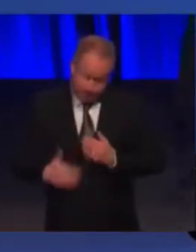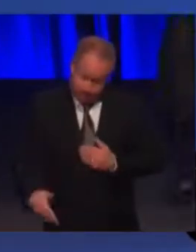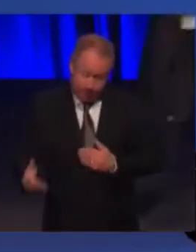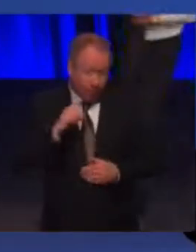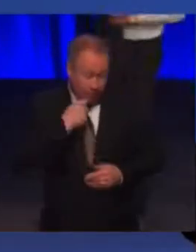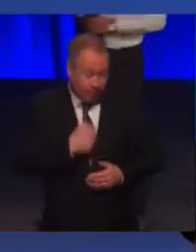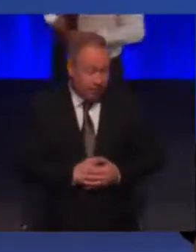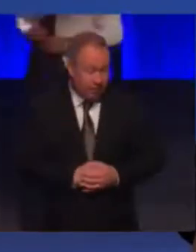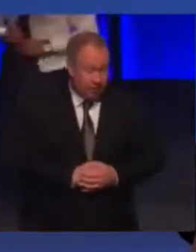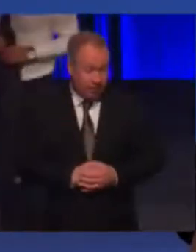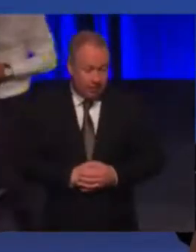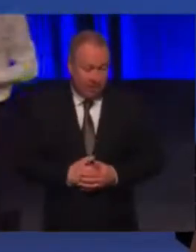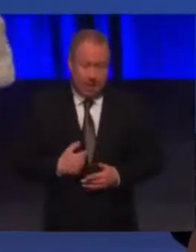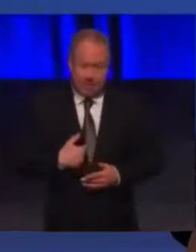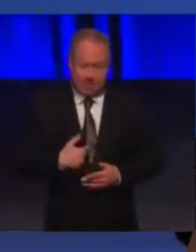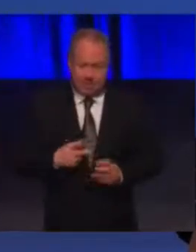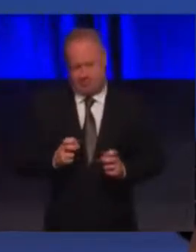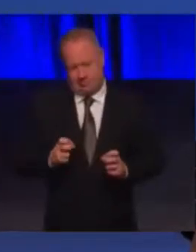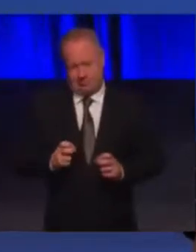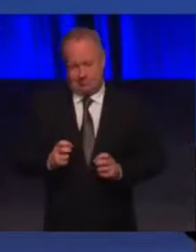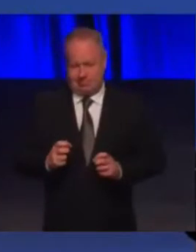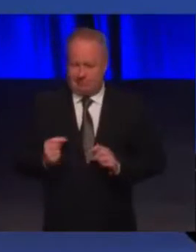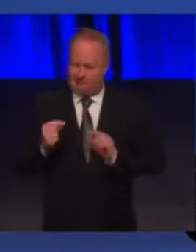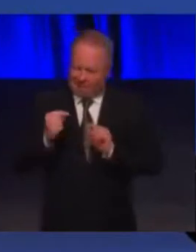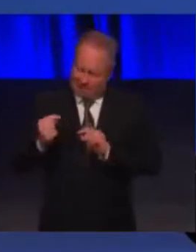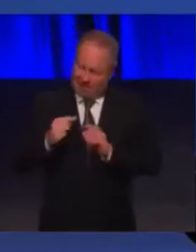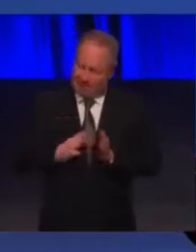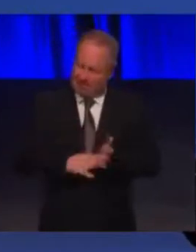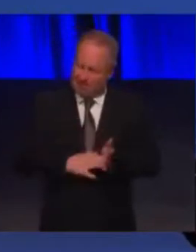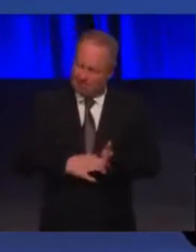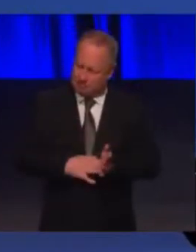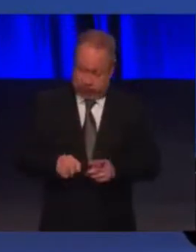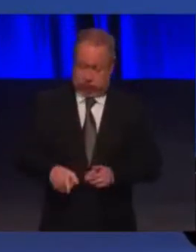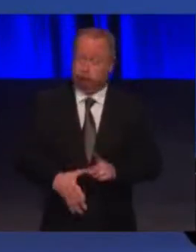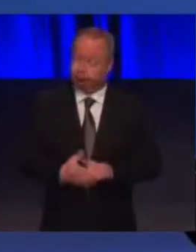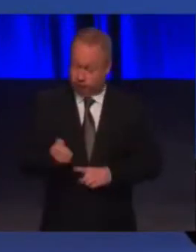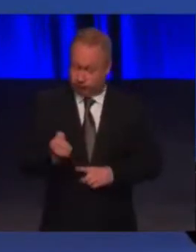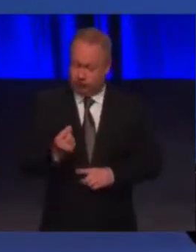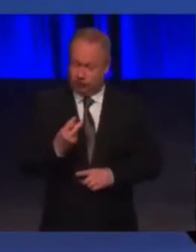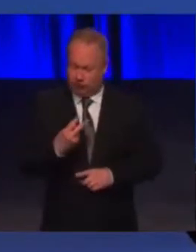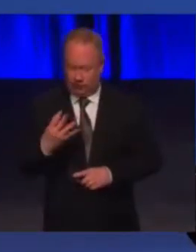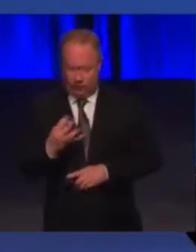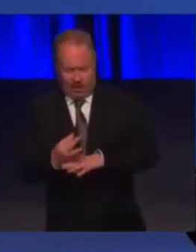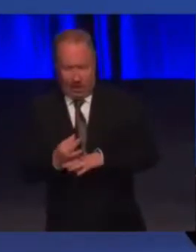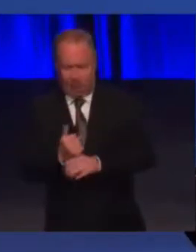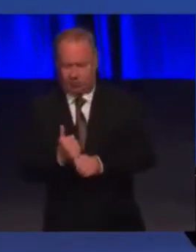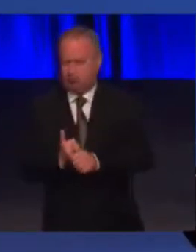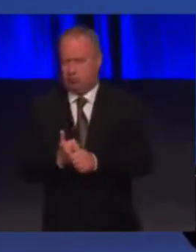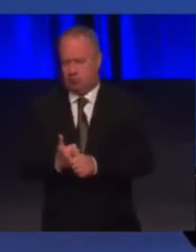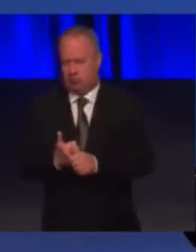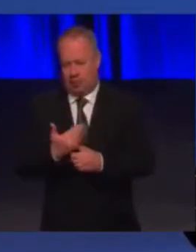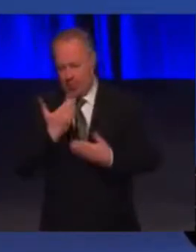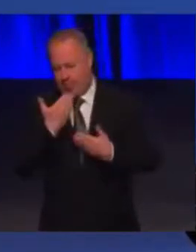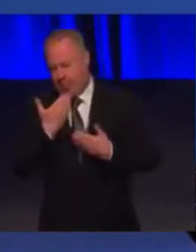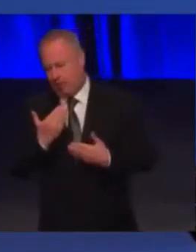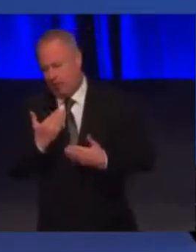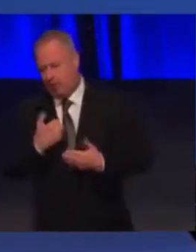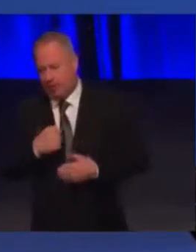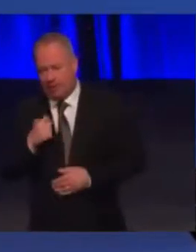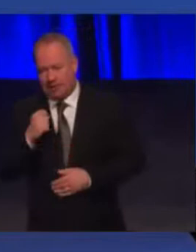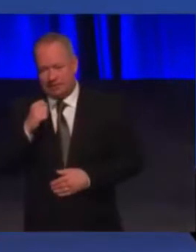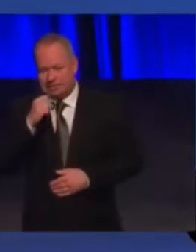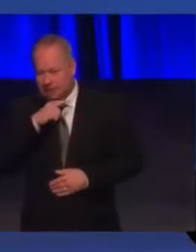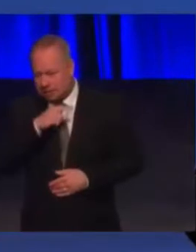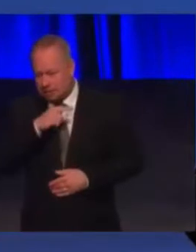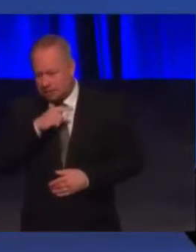I'm one of the fighting mums, so my son gets 24-hour support and I'm very, very grateful that I've got a son and not a wee child